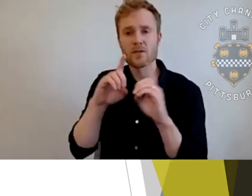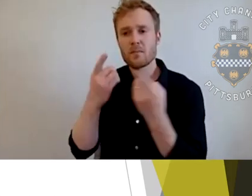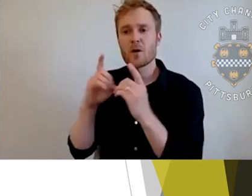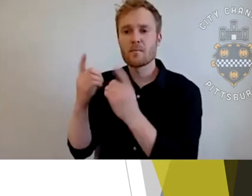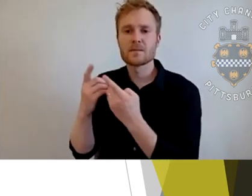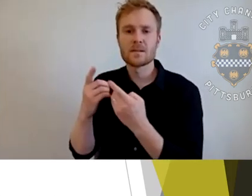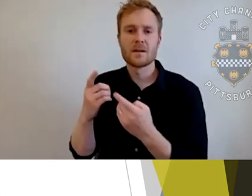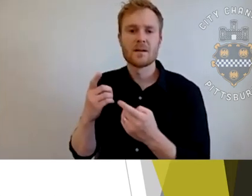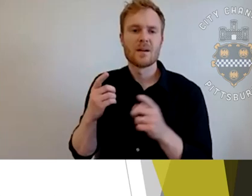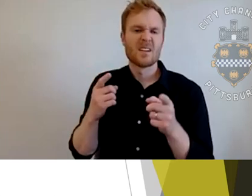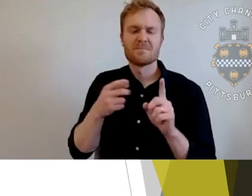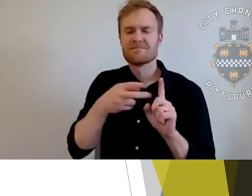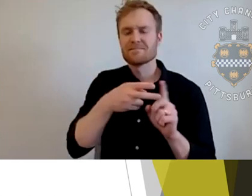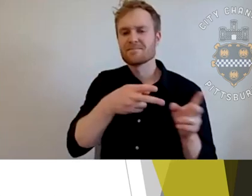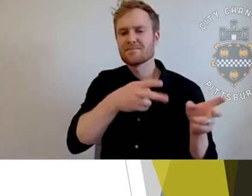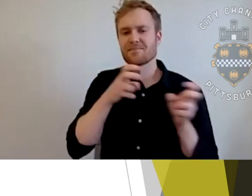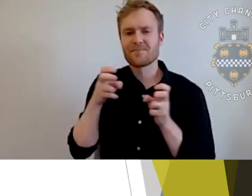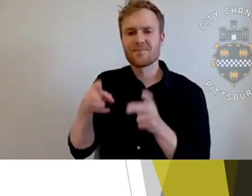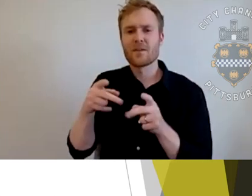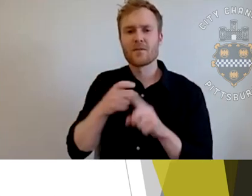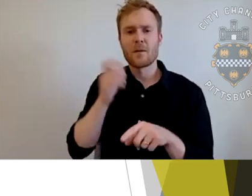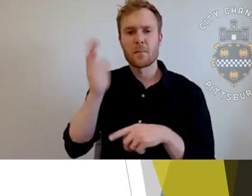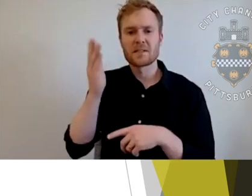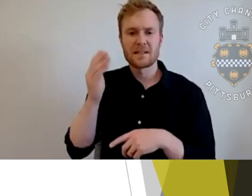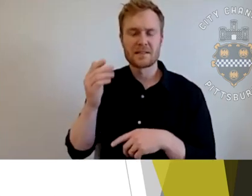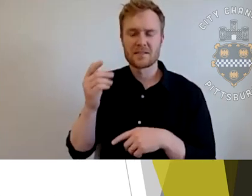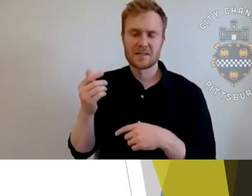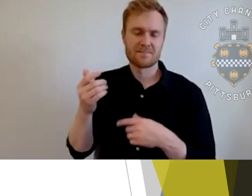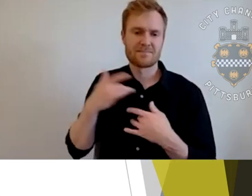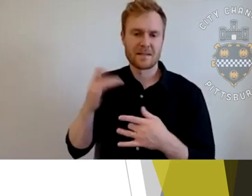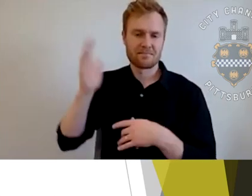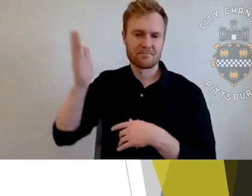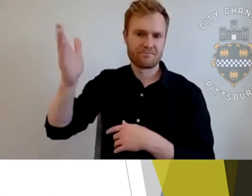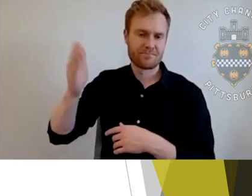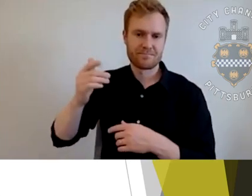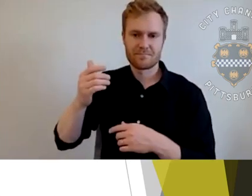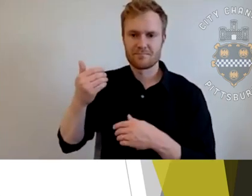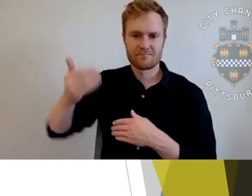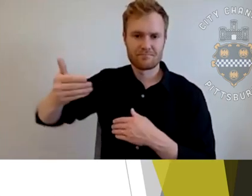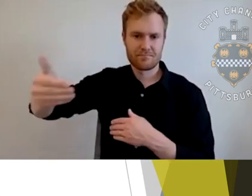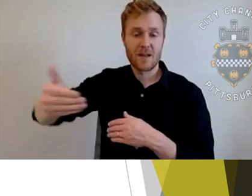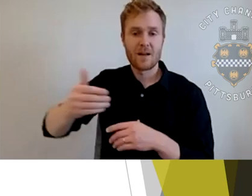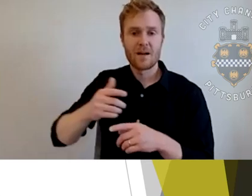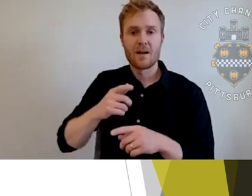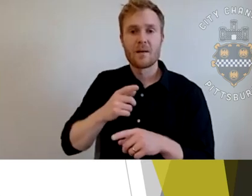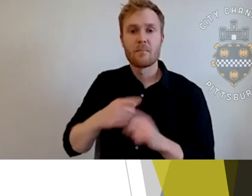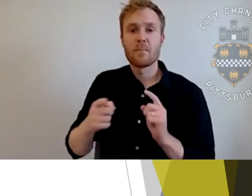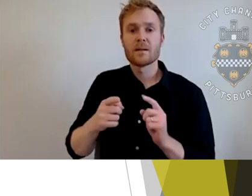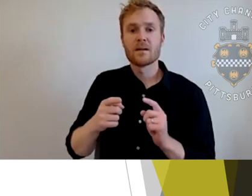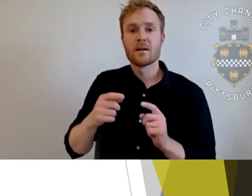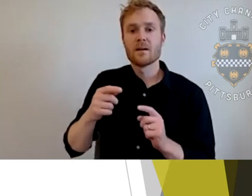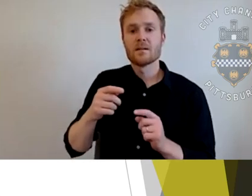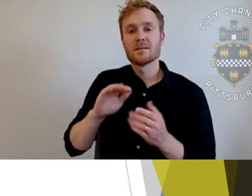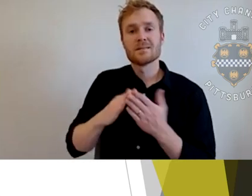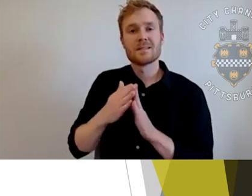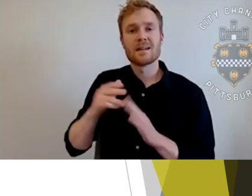uh, again, to clarify some of the stuff that the department of parks and recreation slash city parks, isn't responsible for it's those things